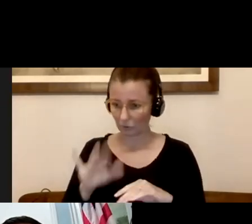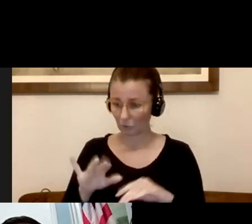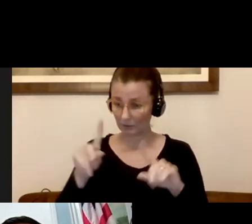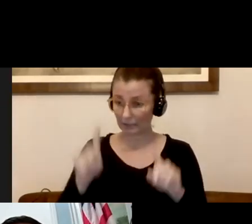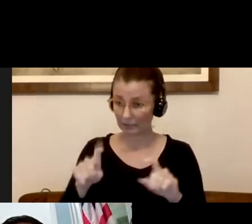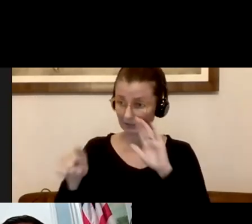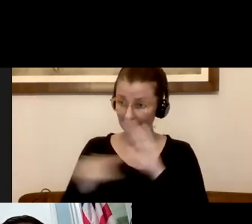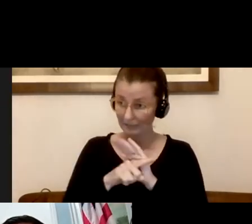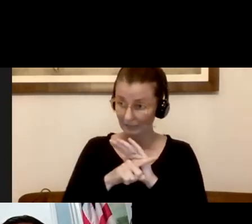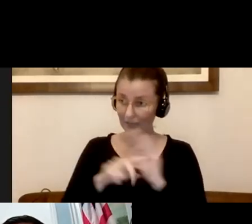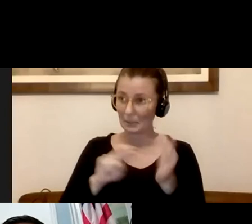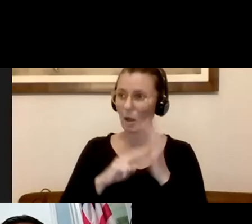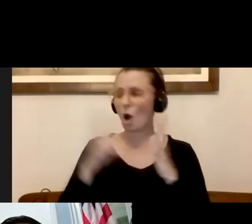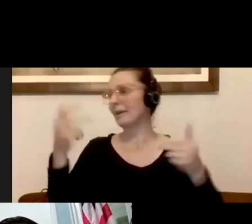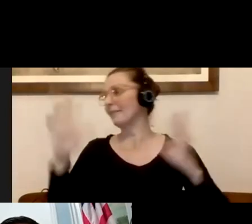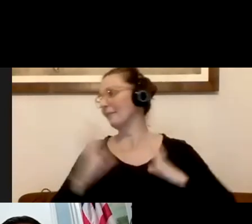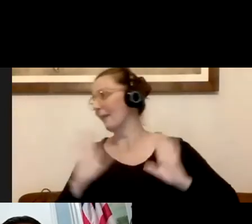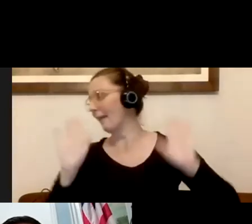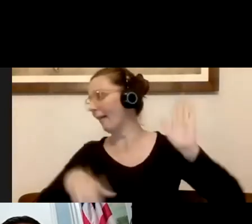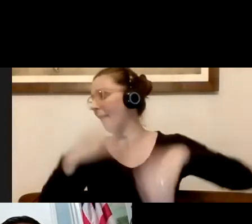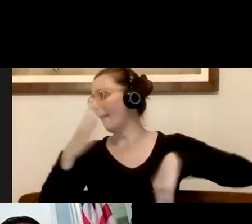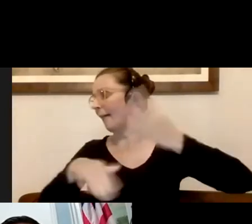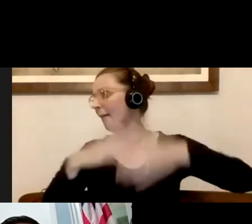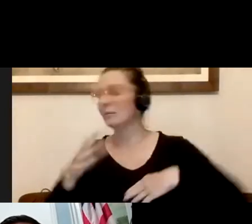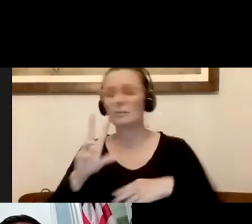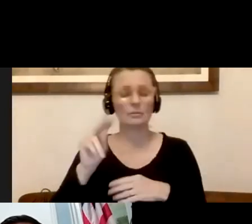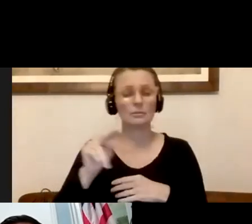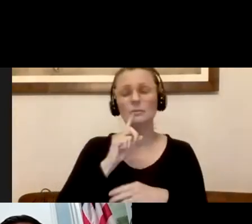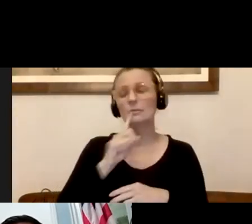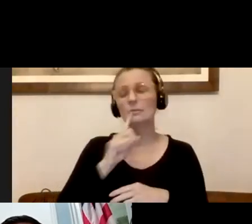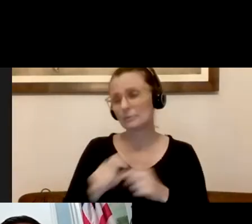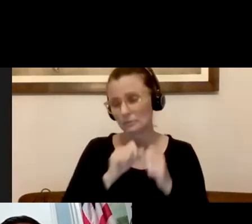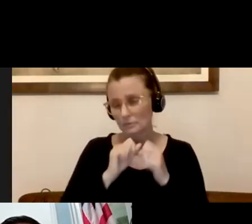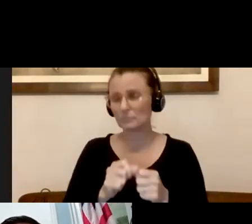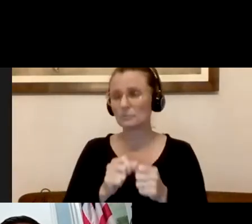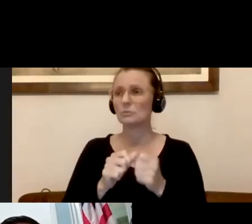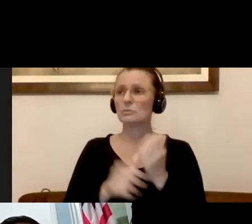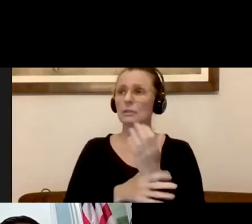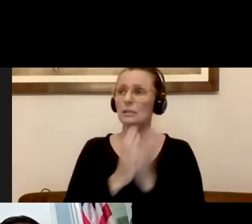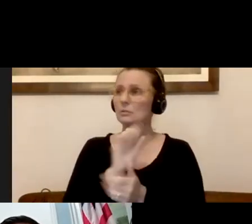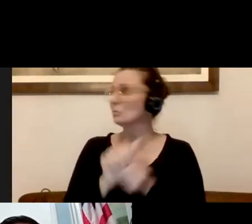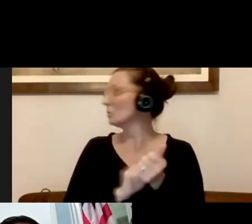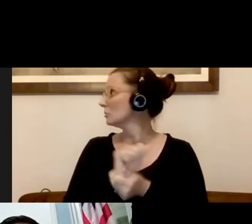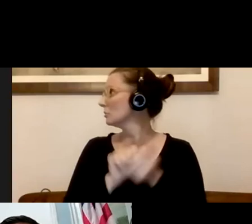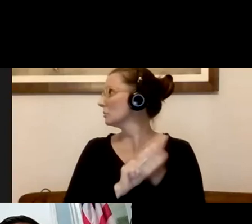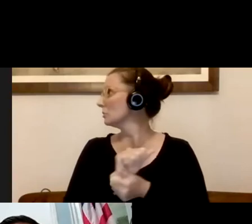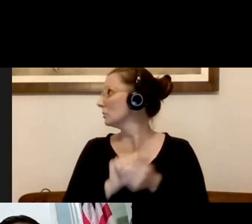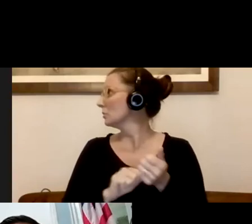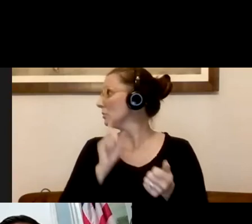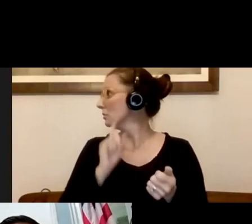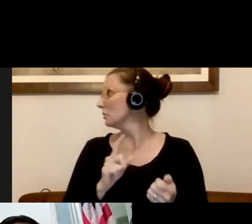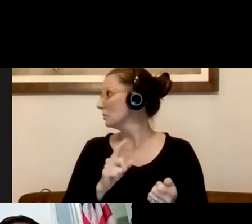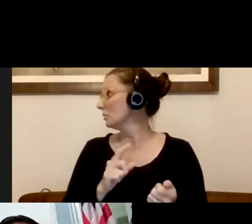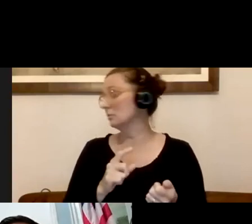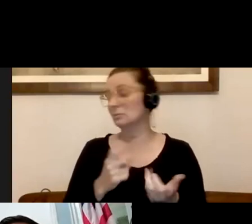mean you get to give everything up. We still need to continue all the public health practices that we have in place. And that includes washing your hands with the soap and